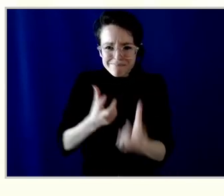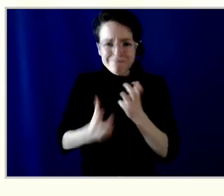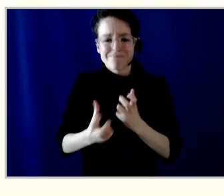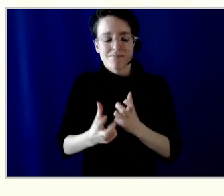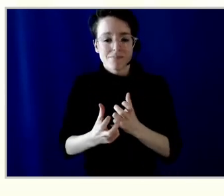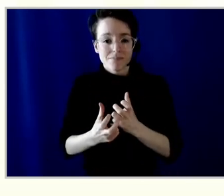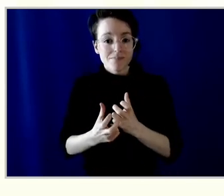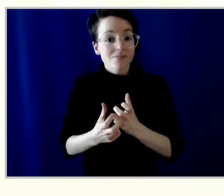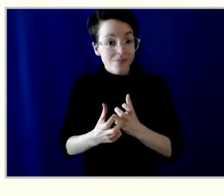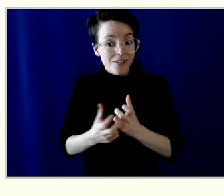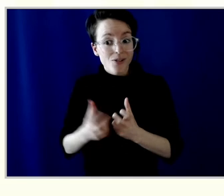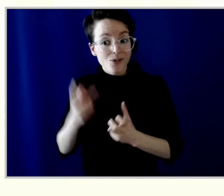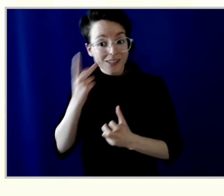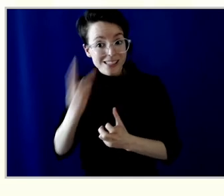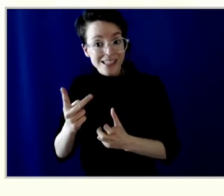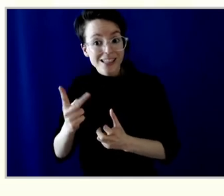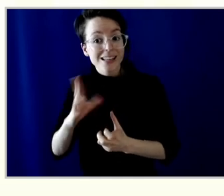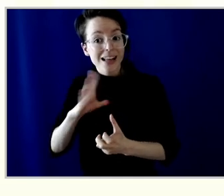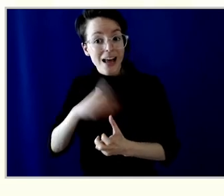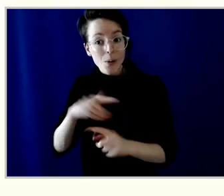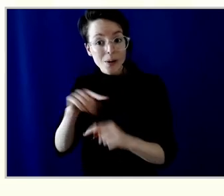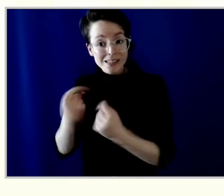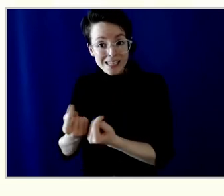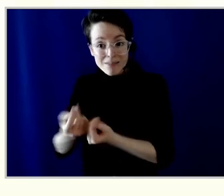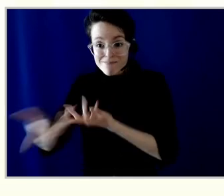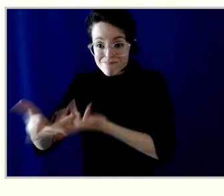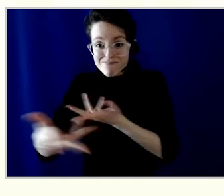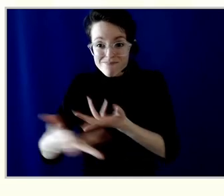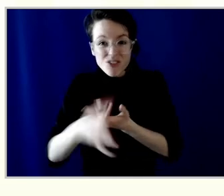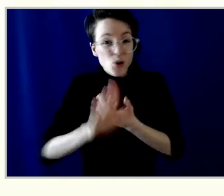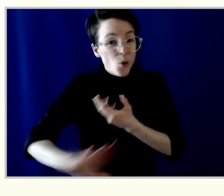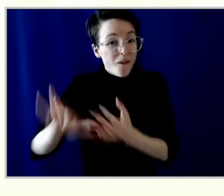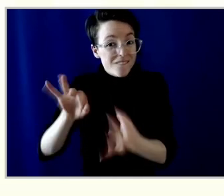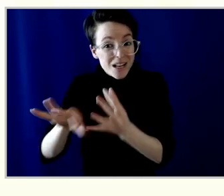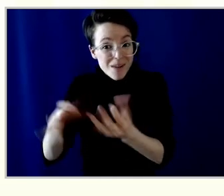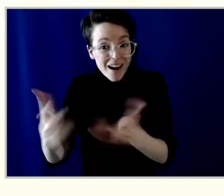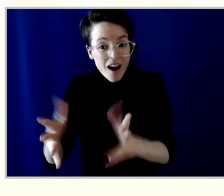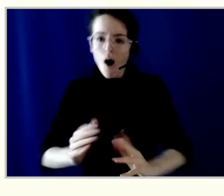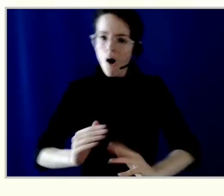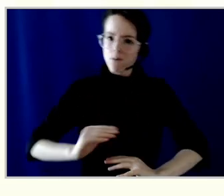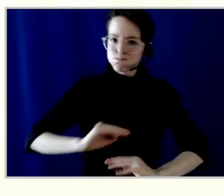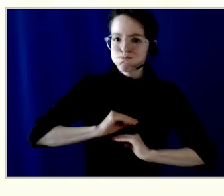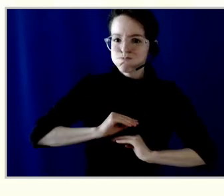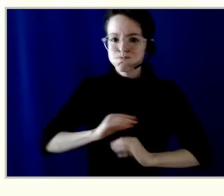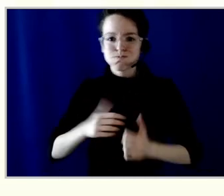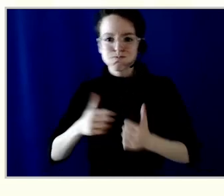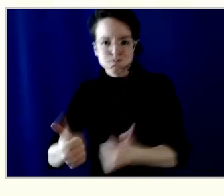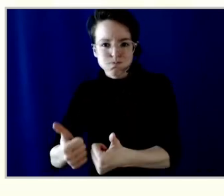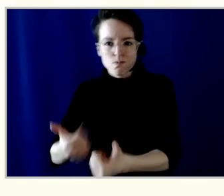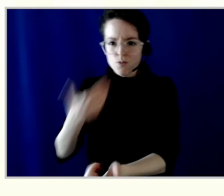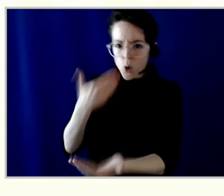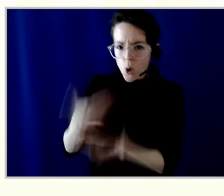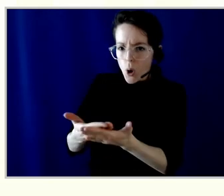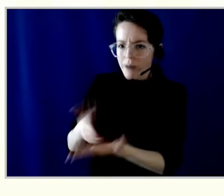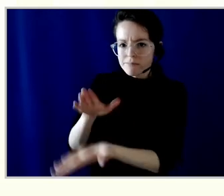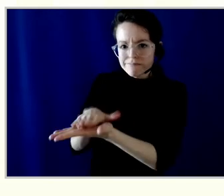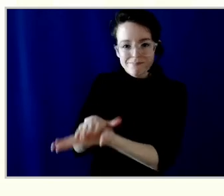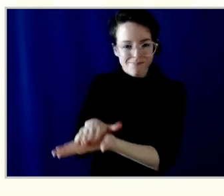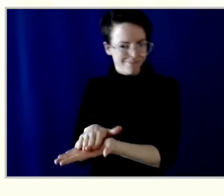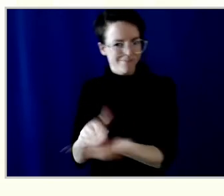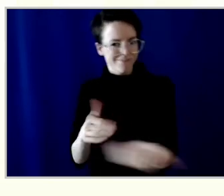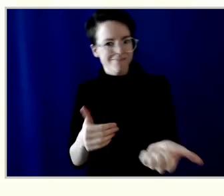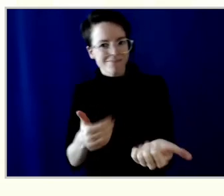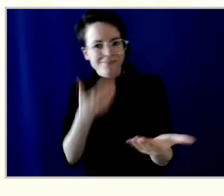after interacting with our team. Whether at community branches over the phone or through our call center. It's also reflected in our